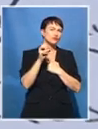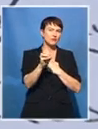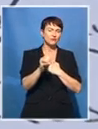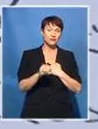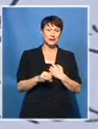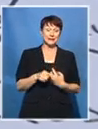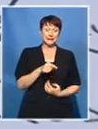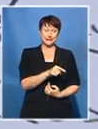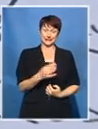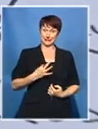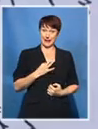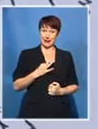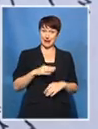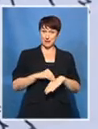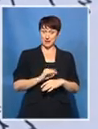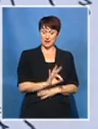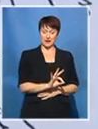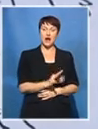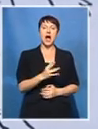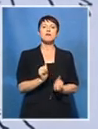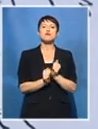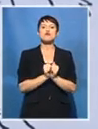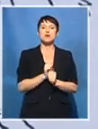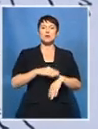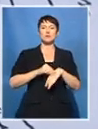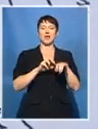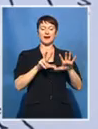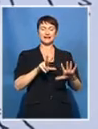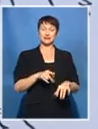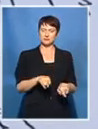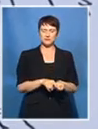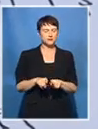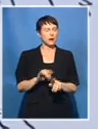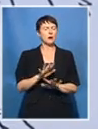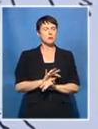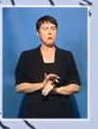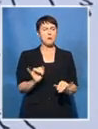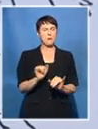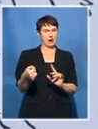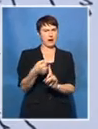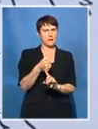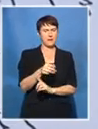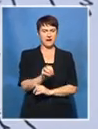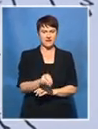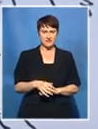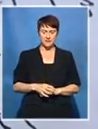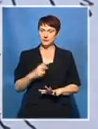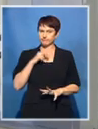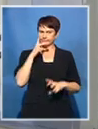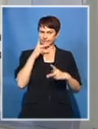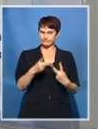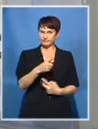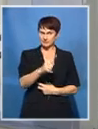Her eight-year-old brother was subjected to equally shocking treatment. We were quite horrified by the extent of the